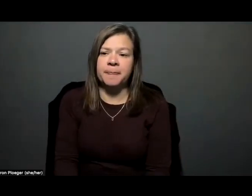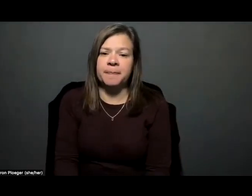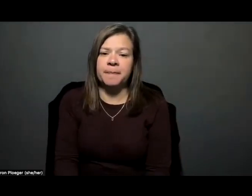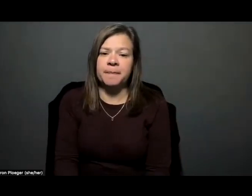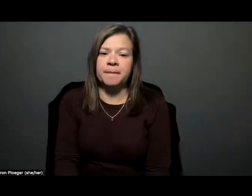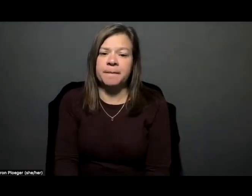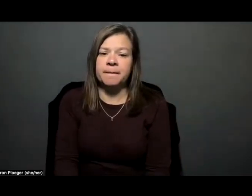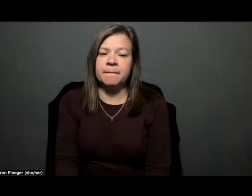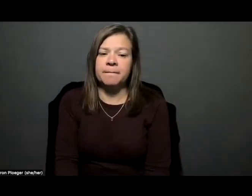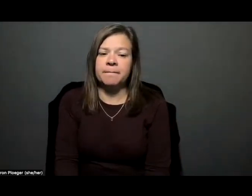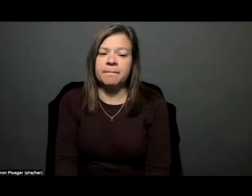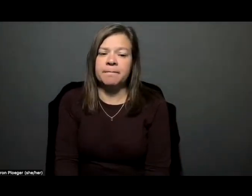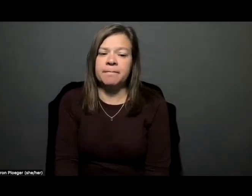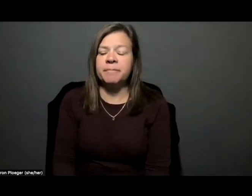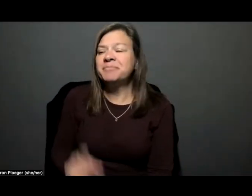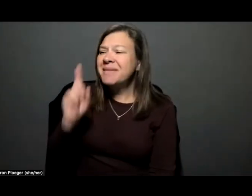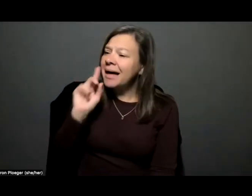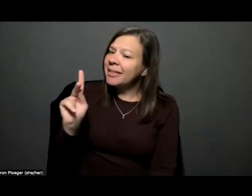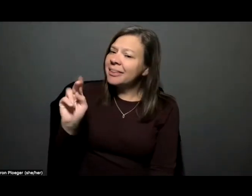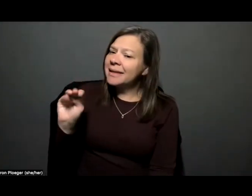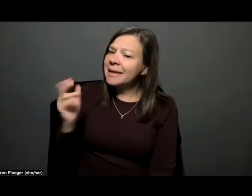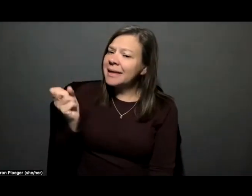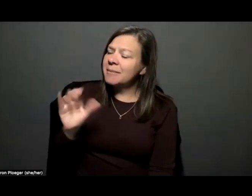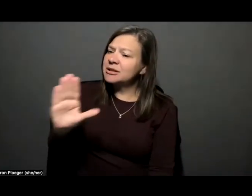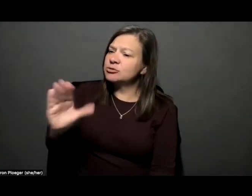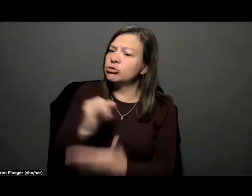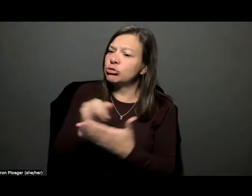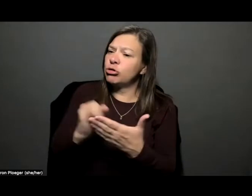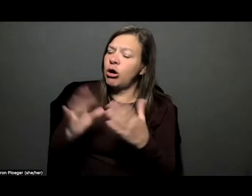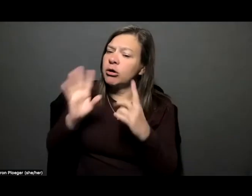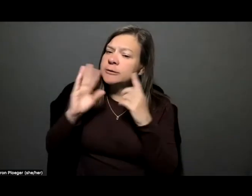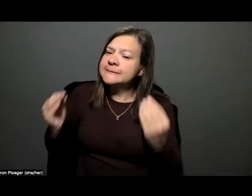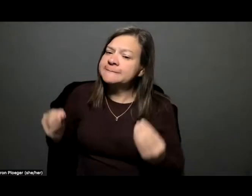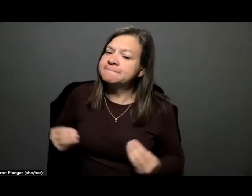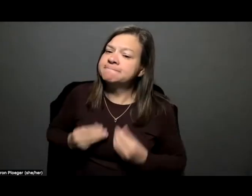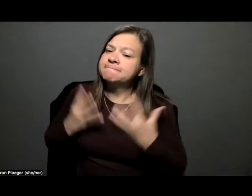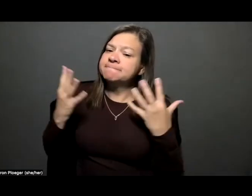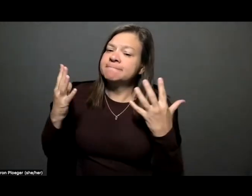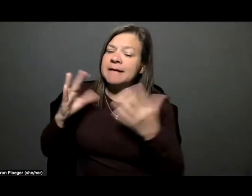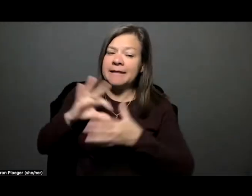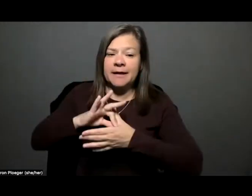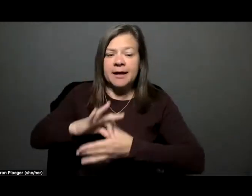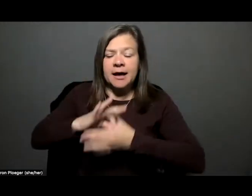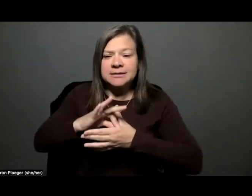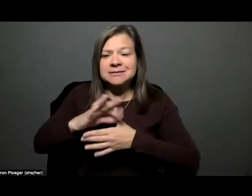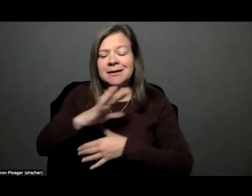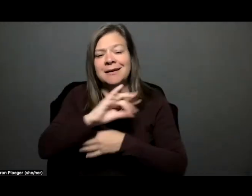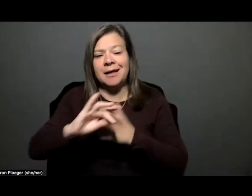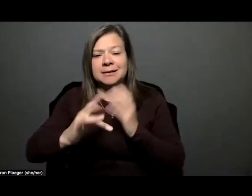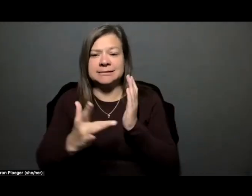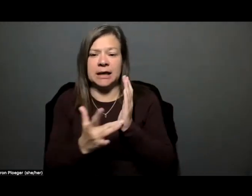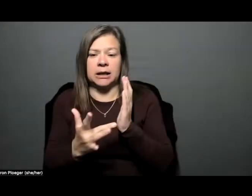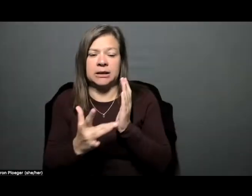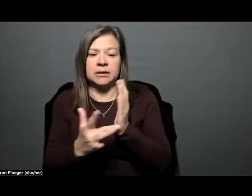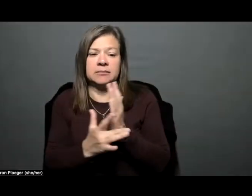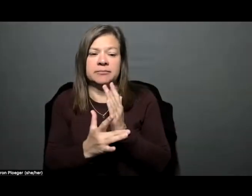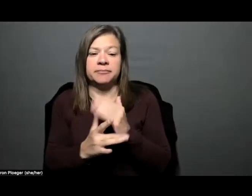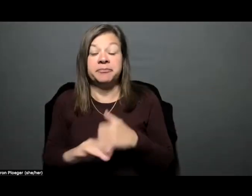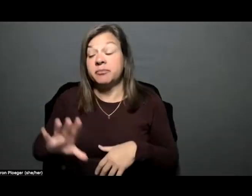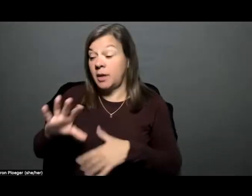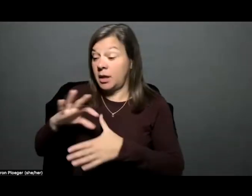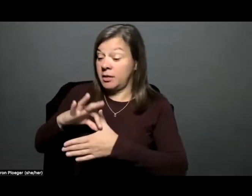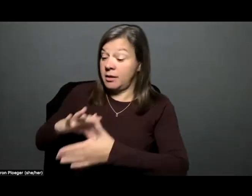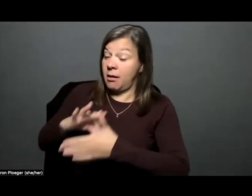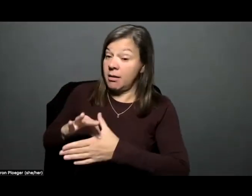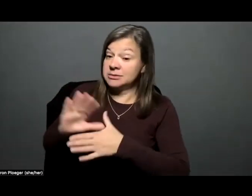I think Kimmy's art is inspiring in both its content and technique. The content of